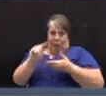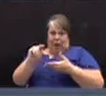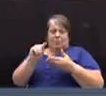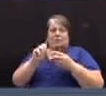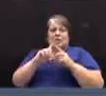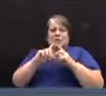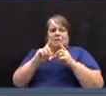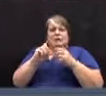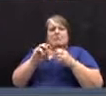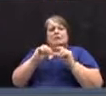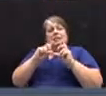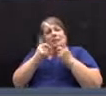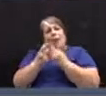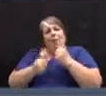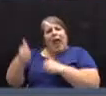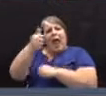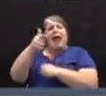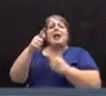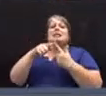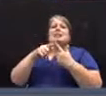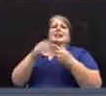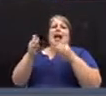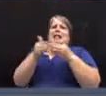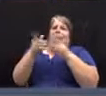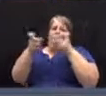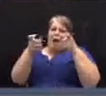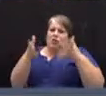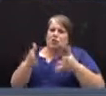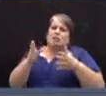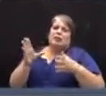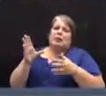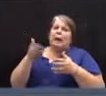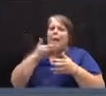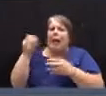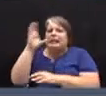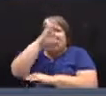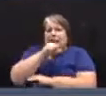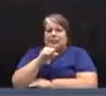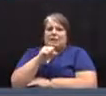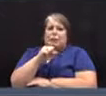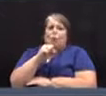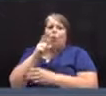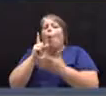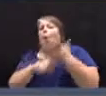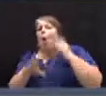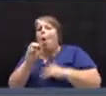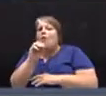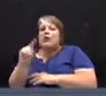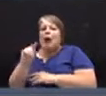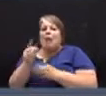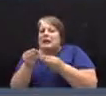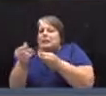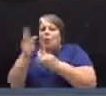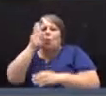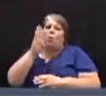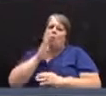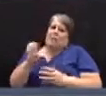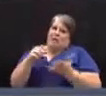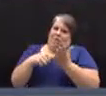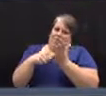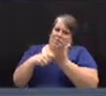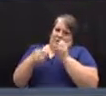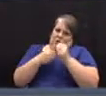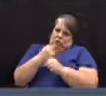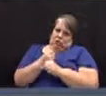heads and the town manager's best estimate of what the overtime expenses are likely to be this